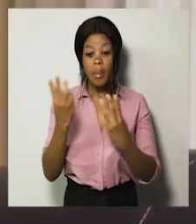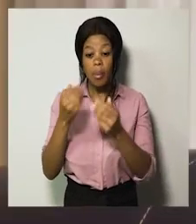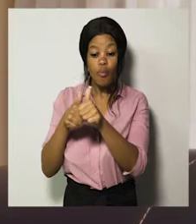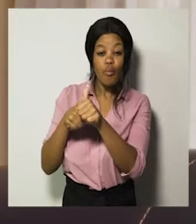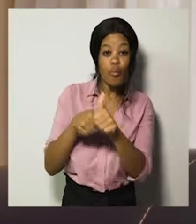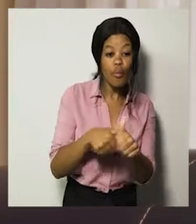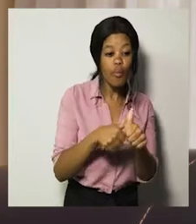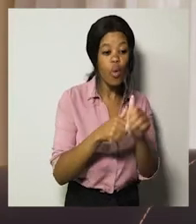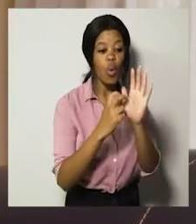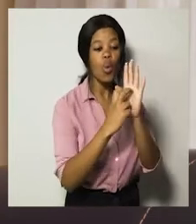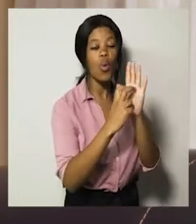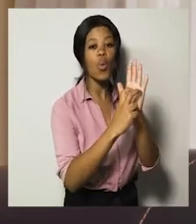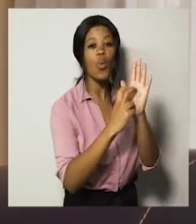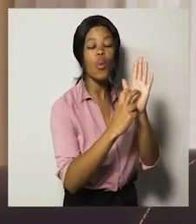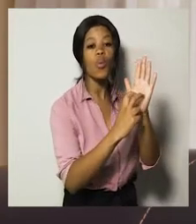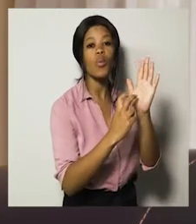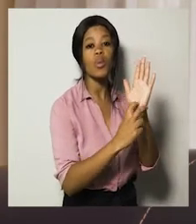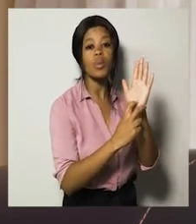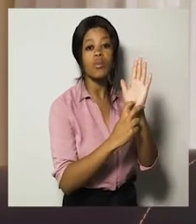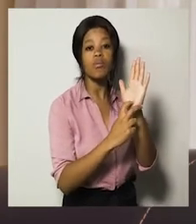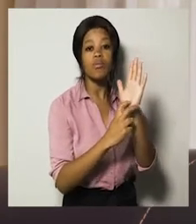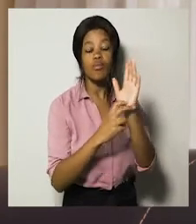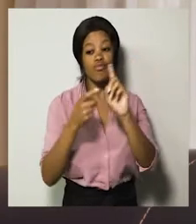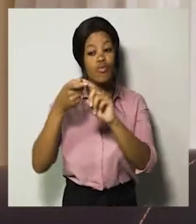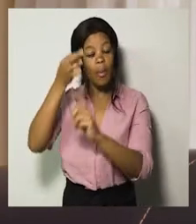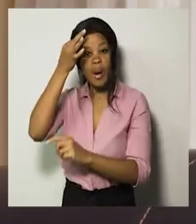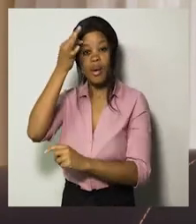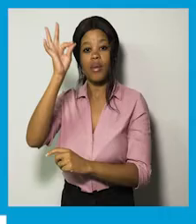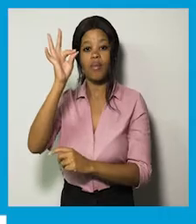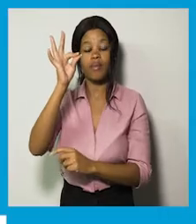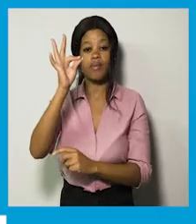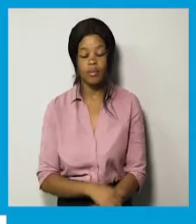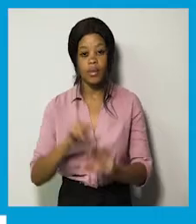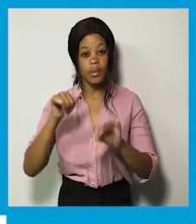adhere to the rules and regulations that have been set by our government